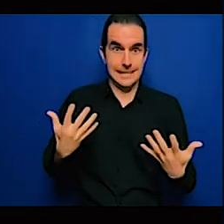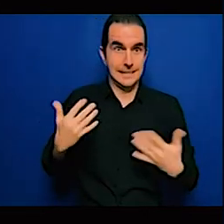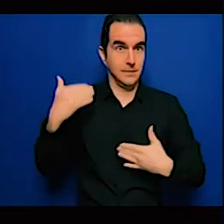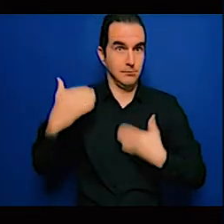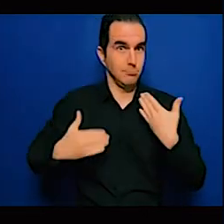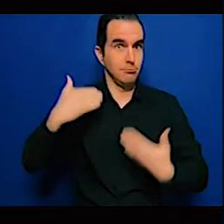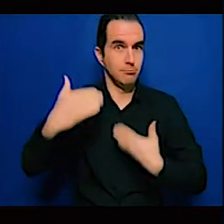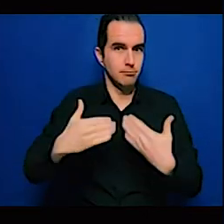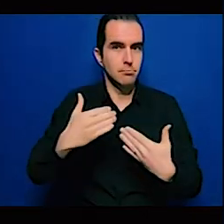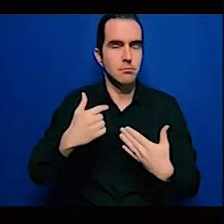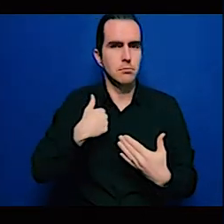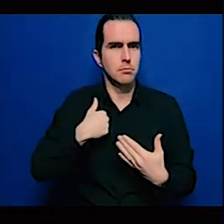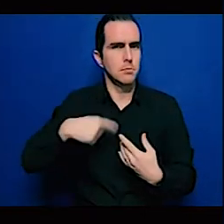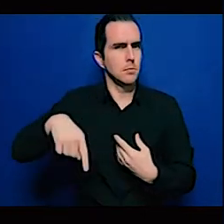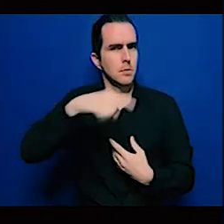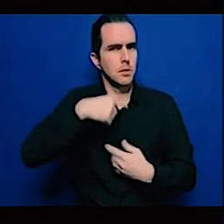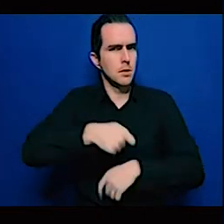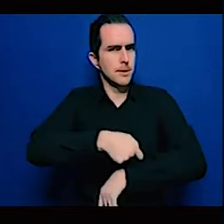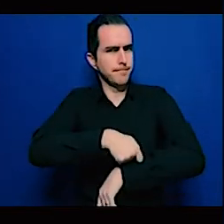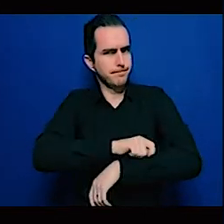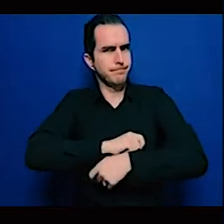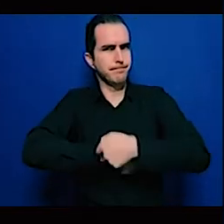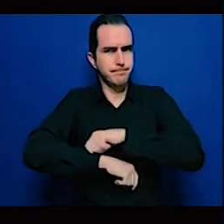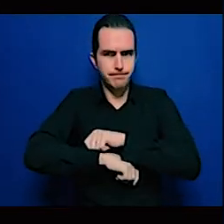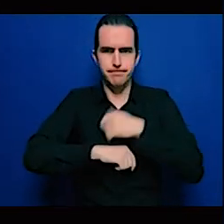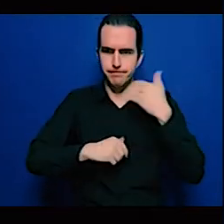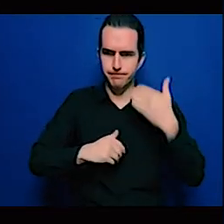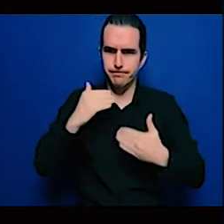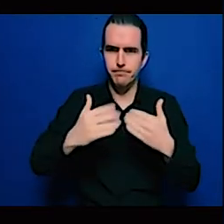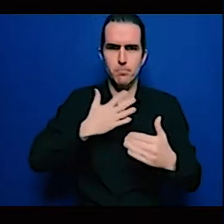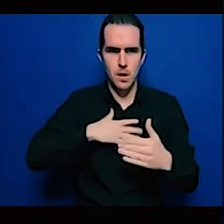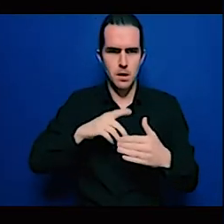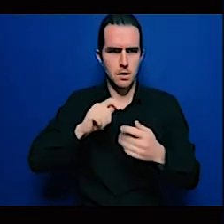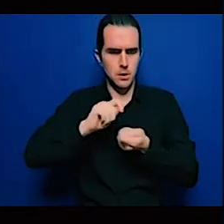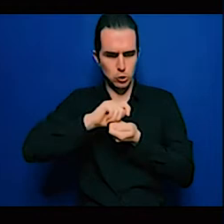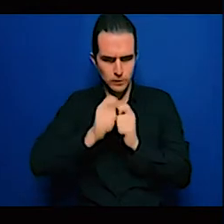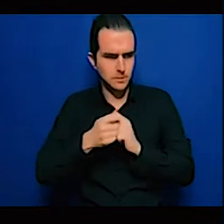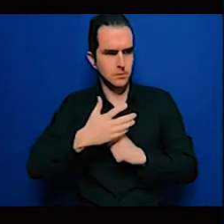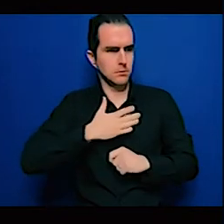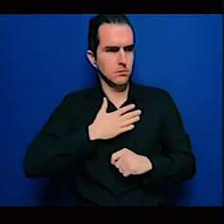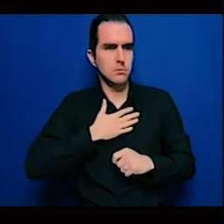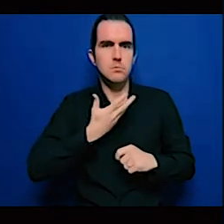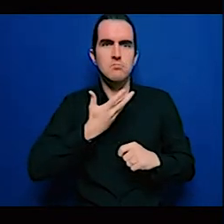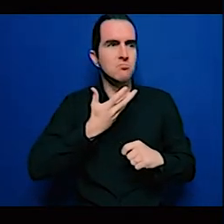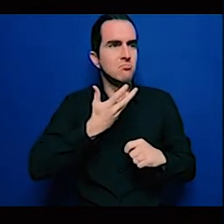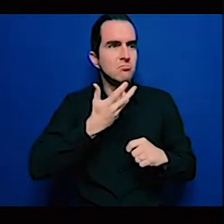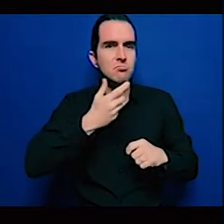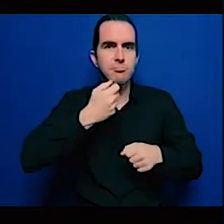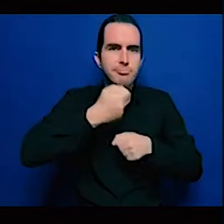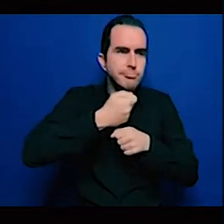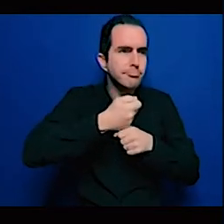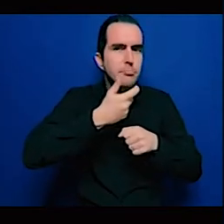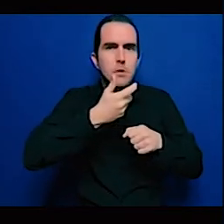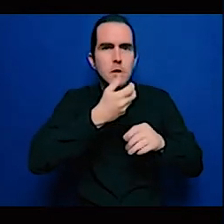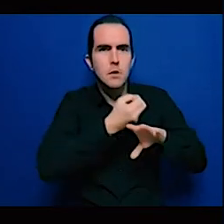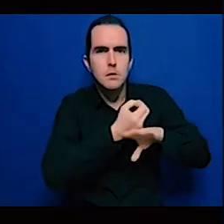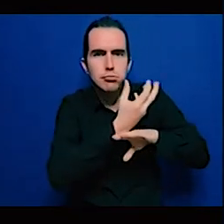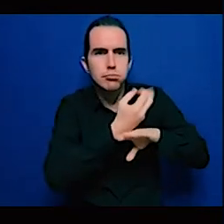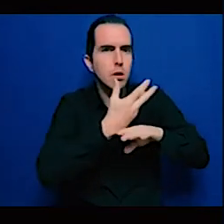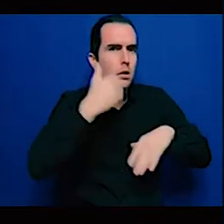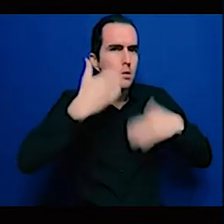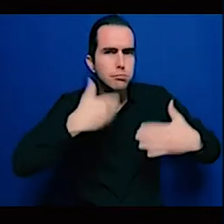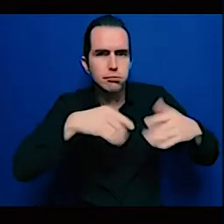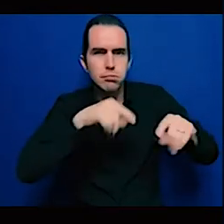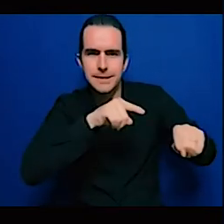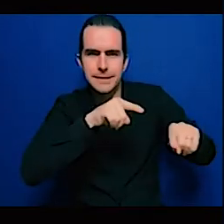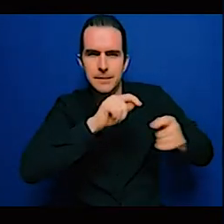need to have a message of hope in all of this, which is that we need to conduct this transition. And another important message is